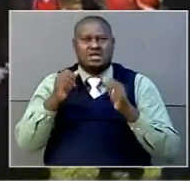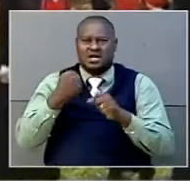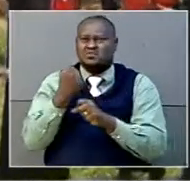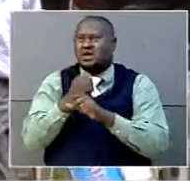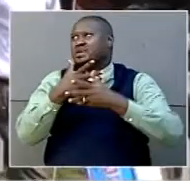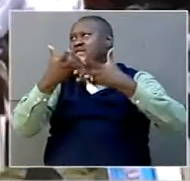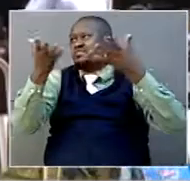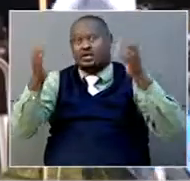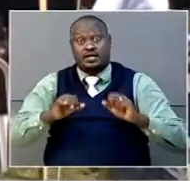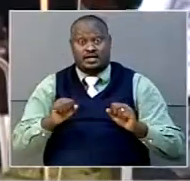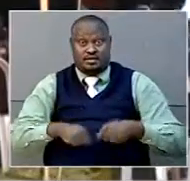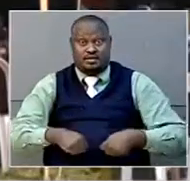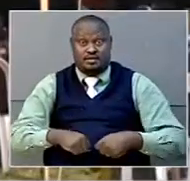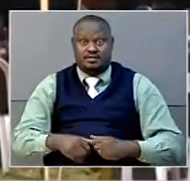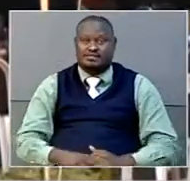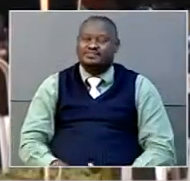all endeavors.